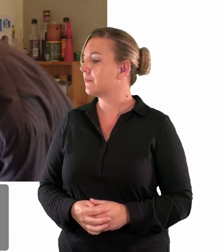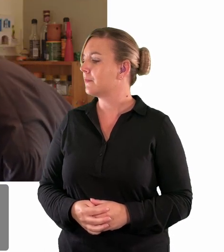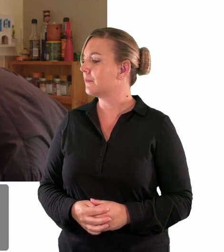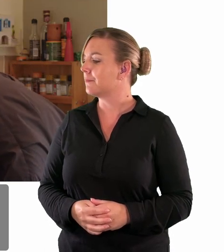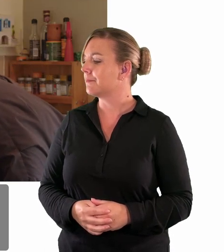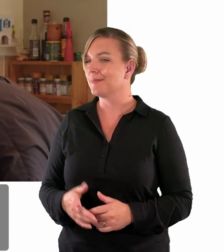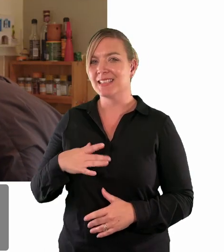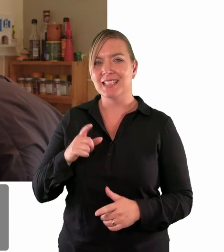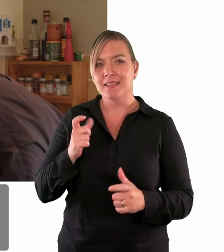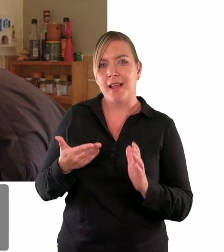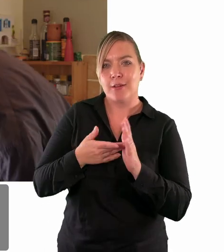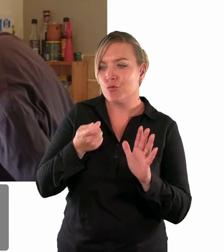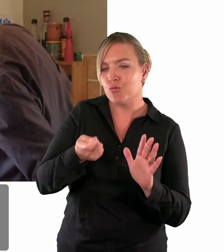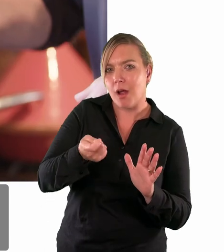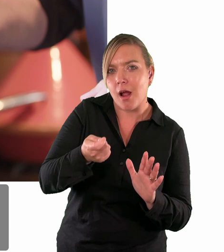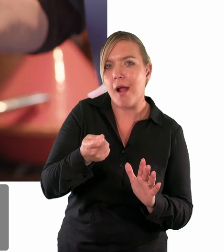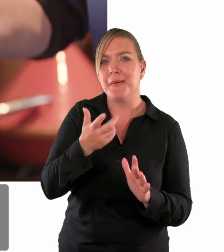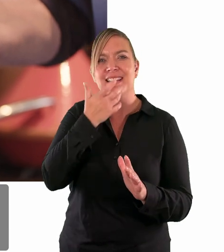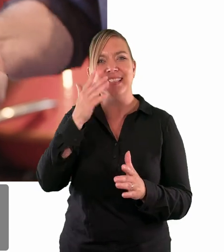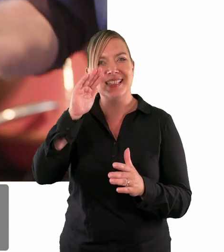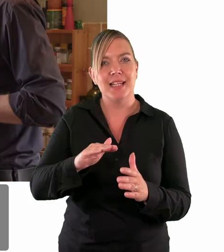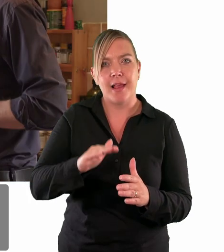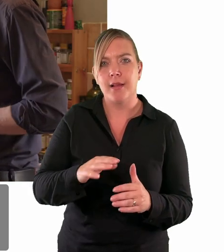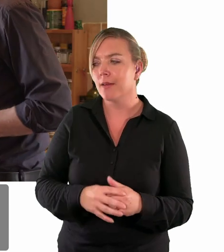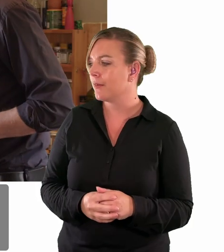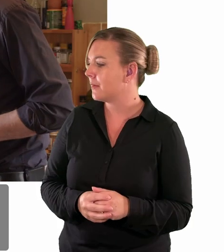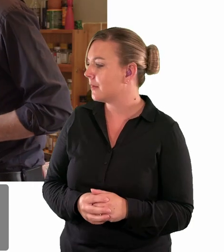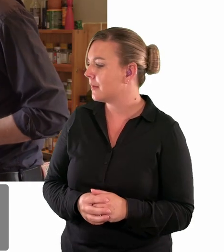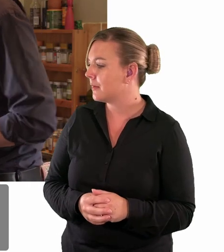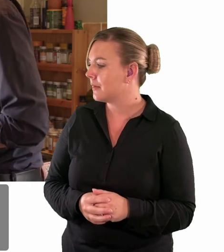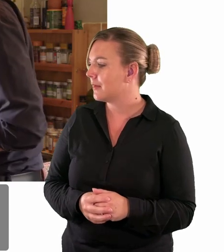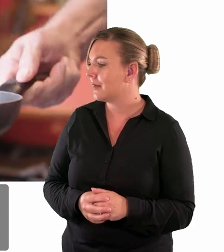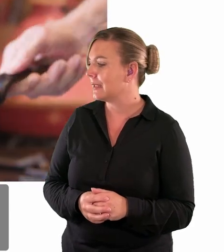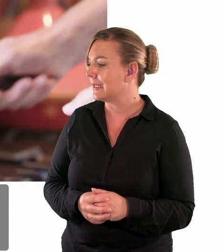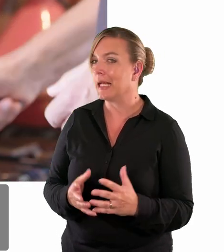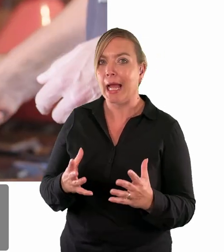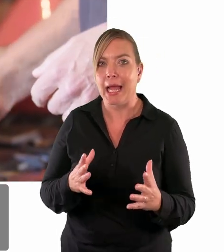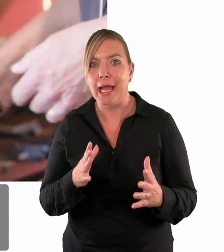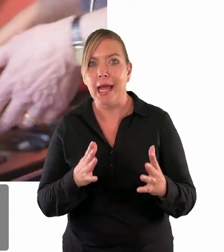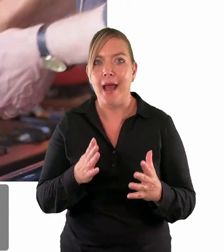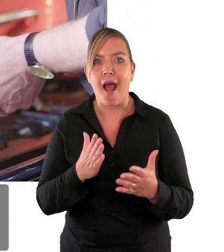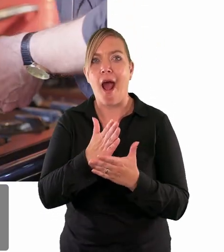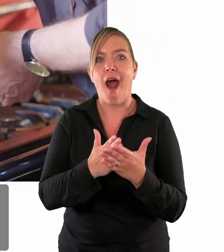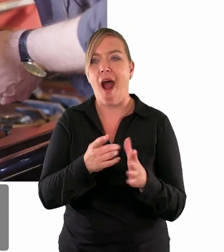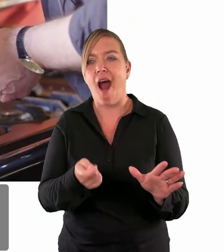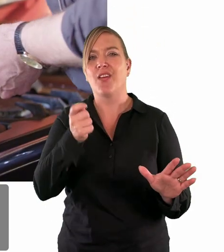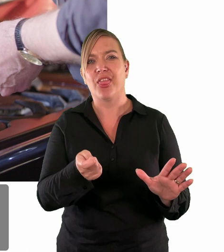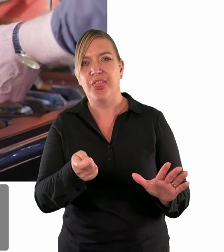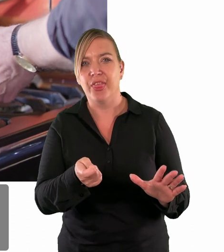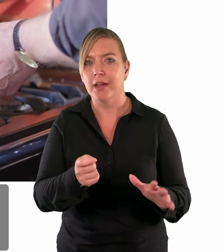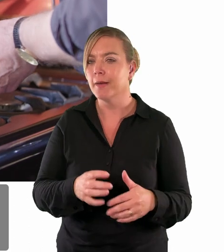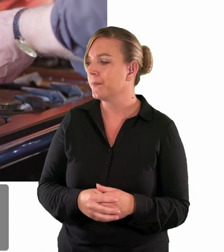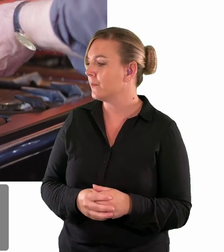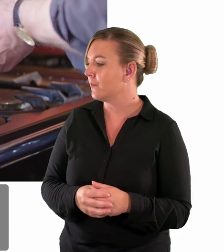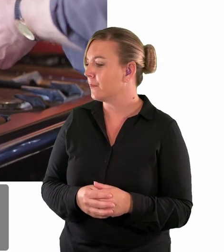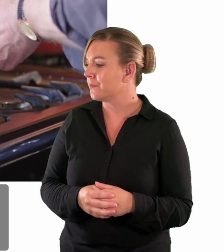um let's turn the heat down a little bit okay whoa well we did a kind of half toss there we got